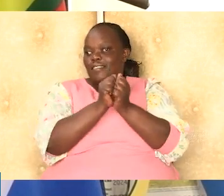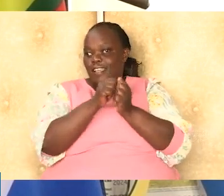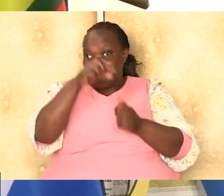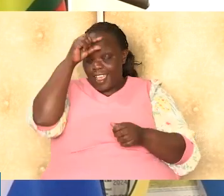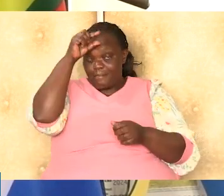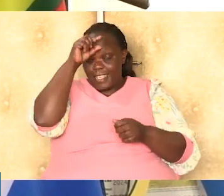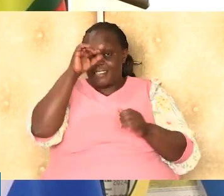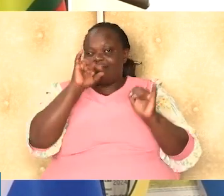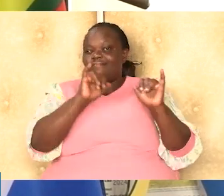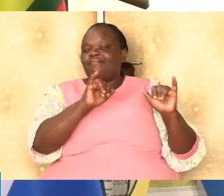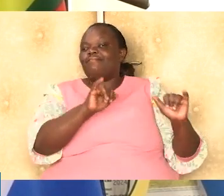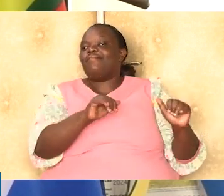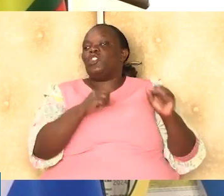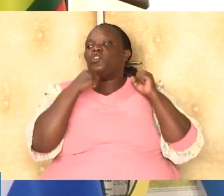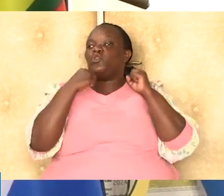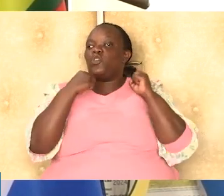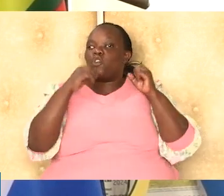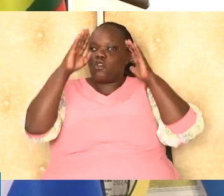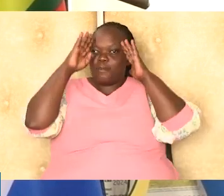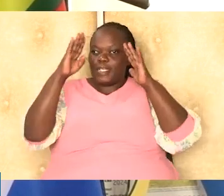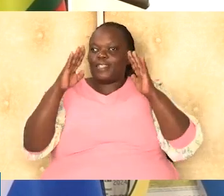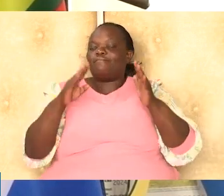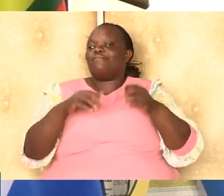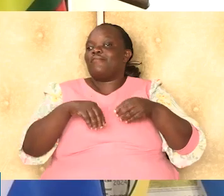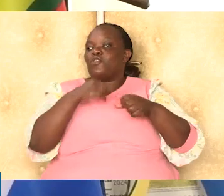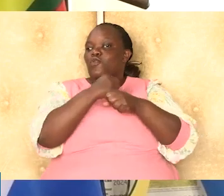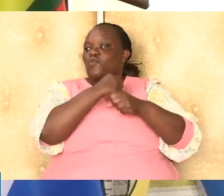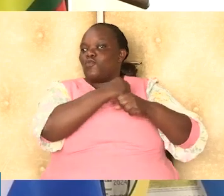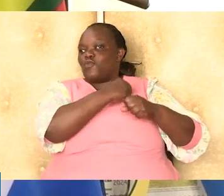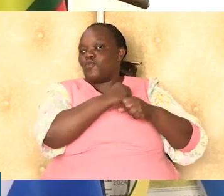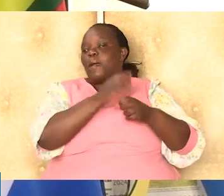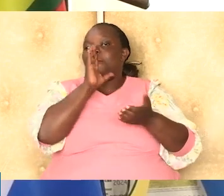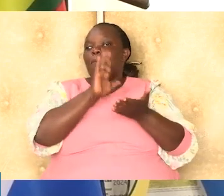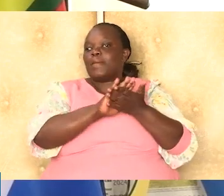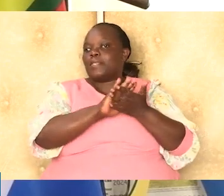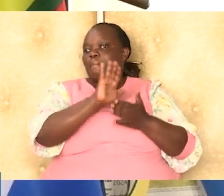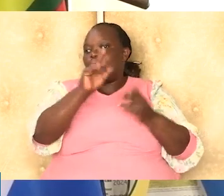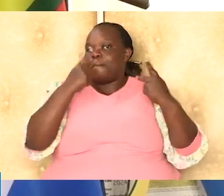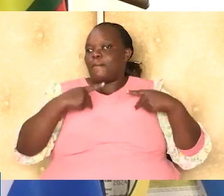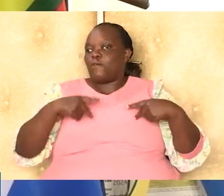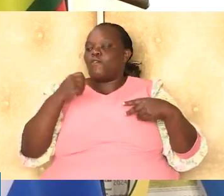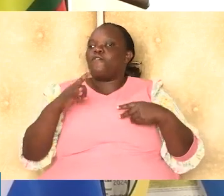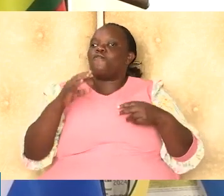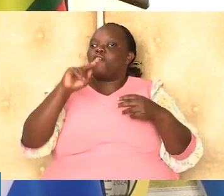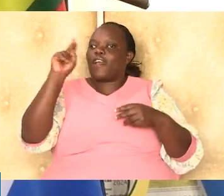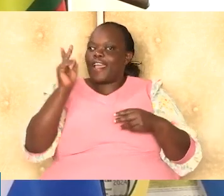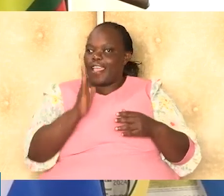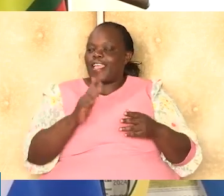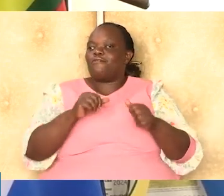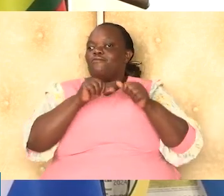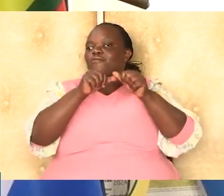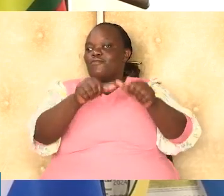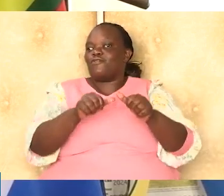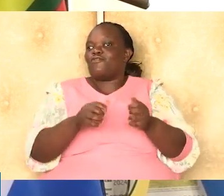the government remains steadfast in its commitment to delivering on its promises to the people of Kenya. As we